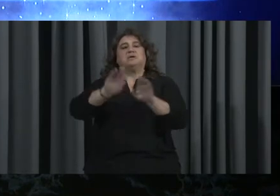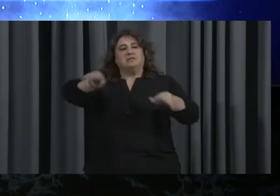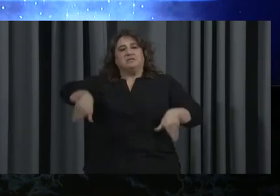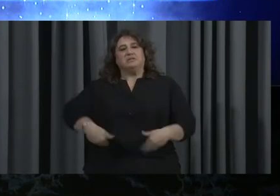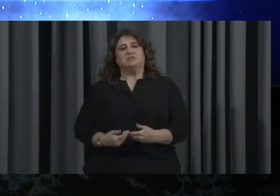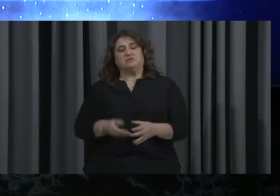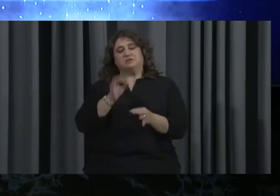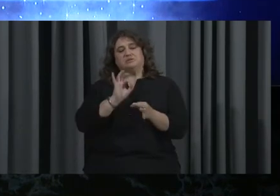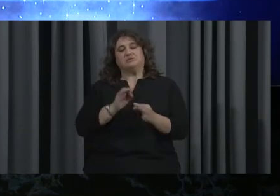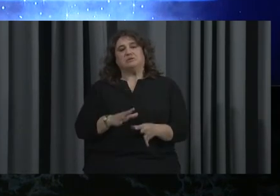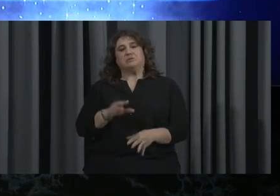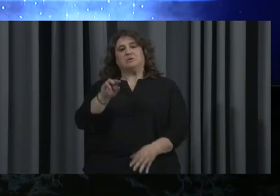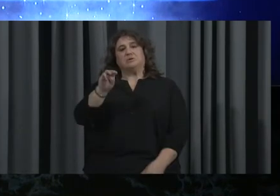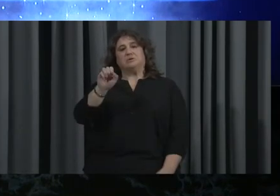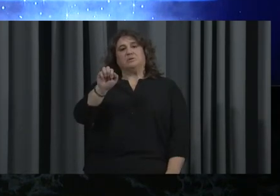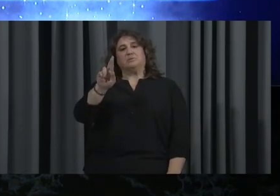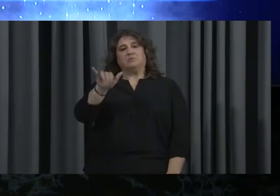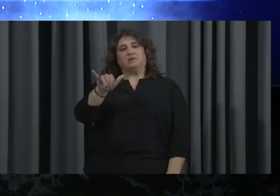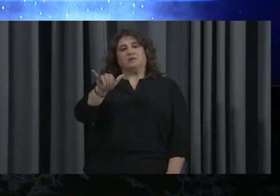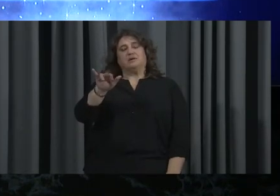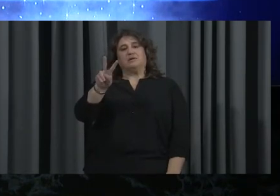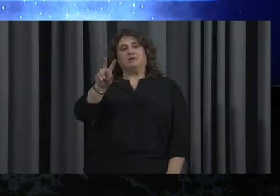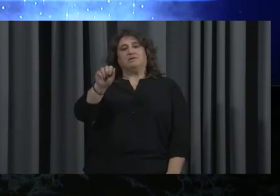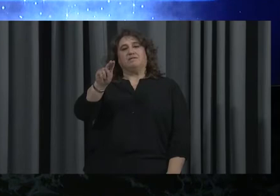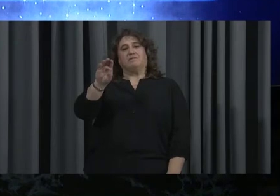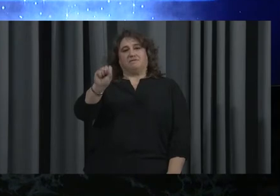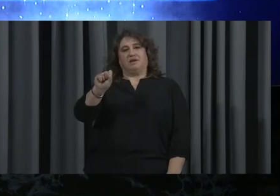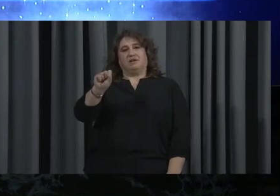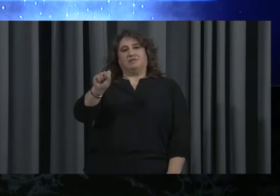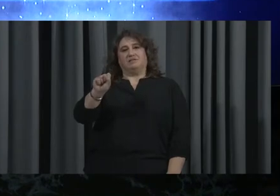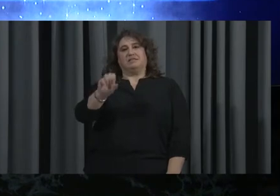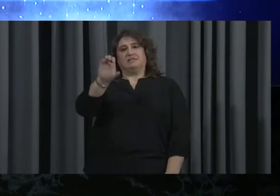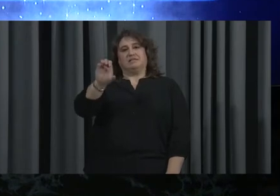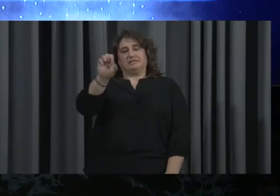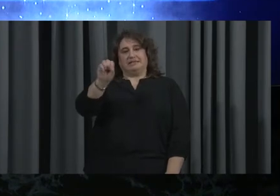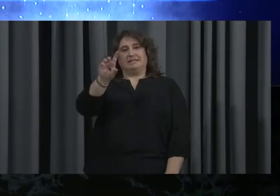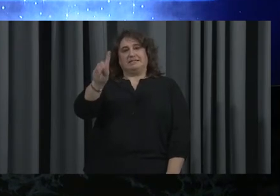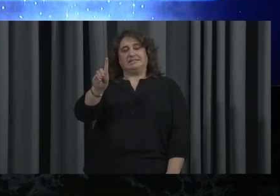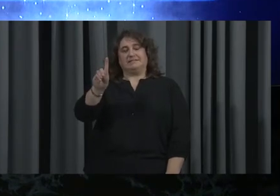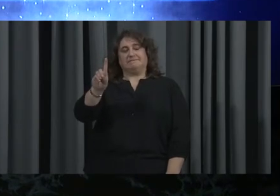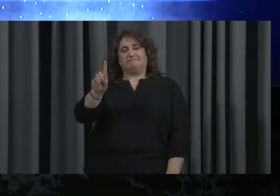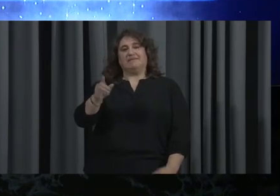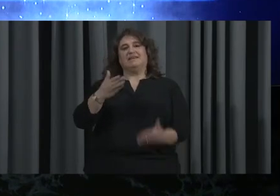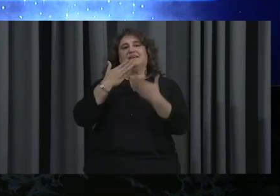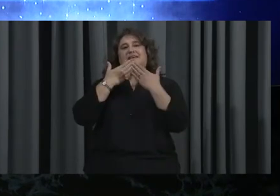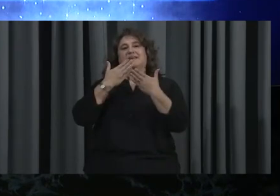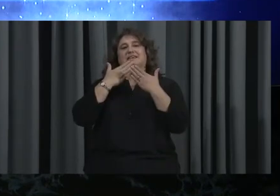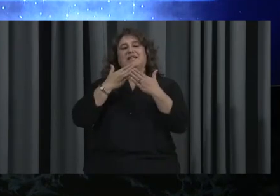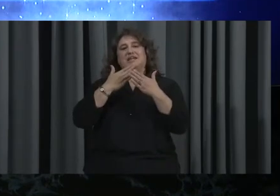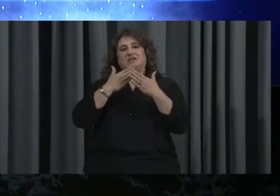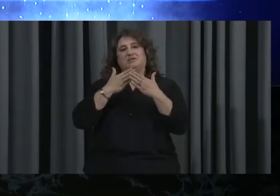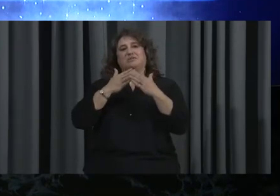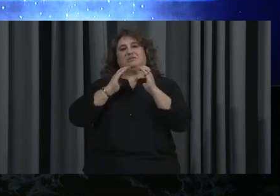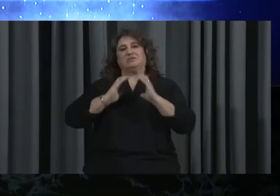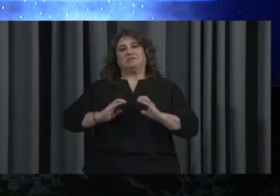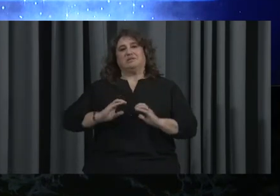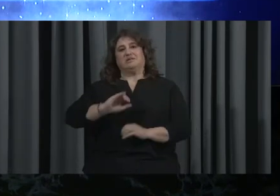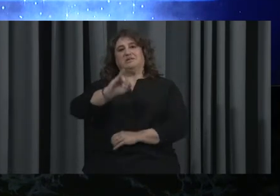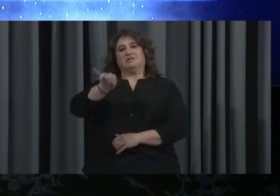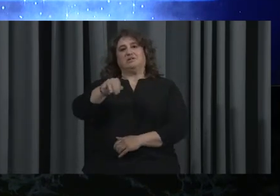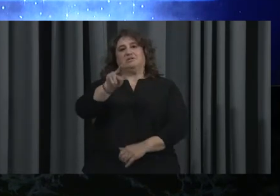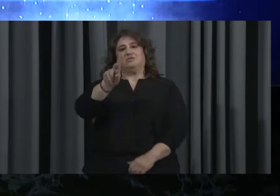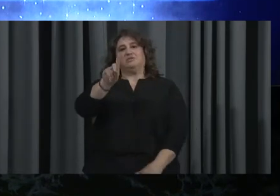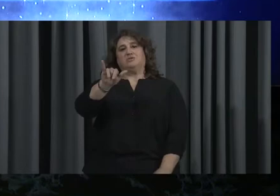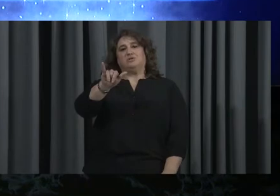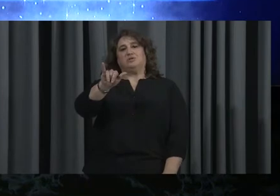Mary Vanis with Community Services for the Deaf and thank Commissioner Judy Dodge for the